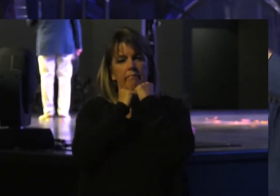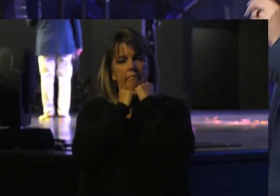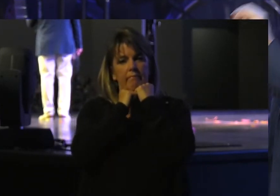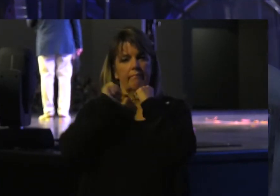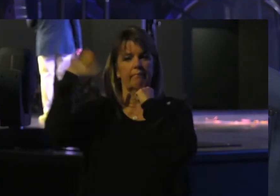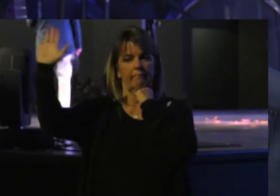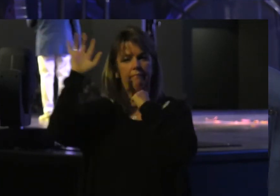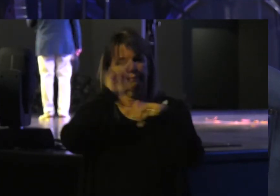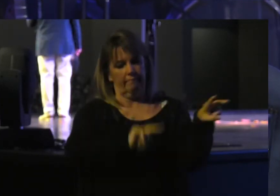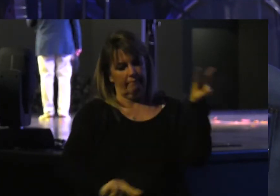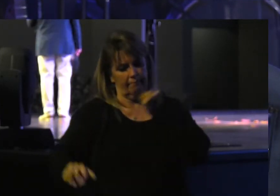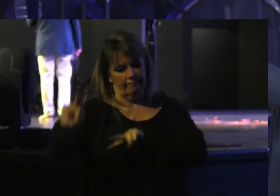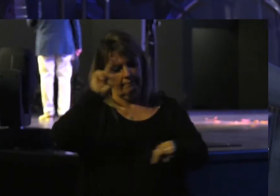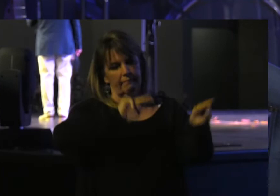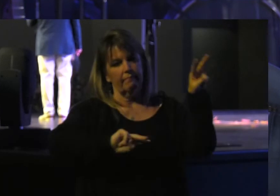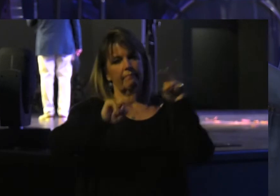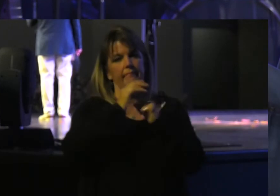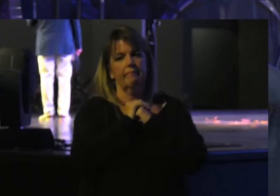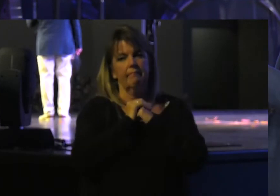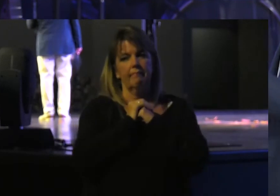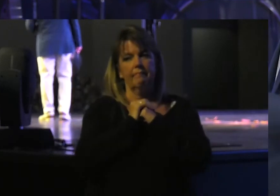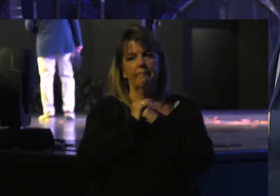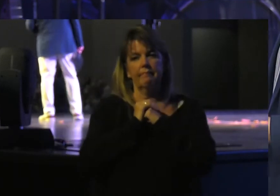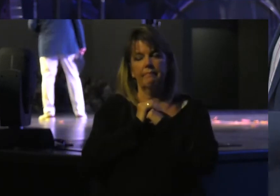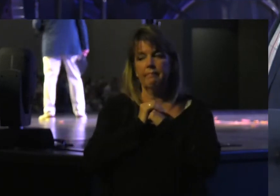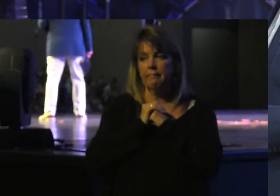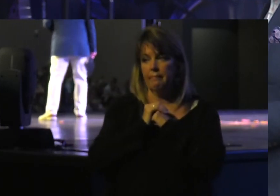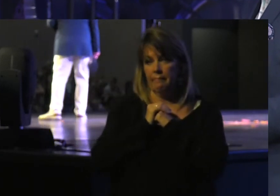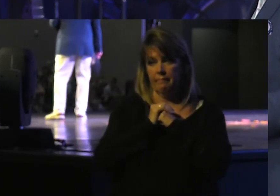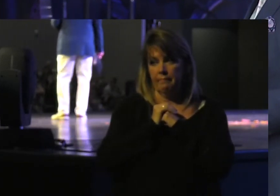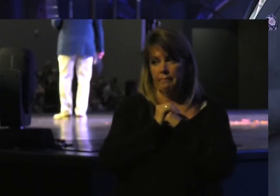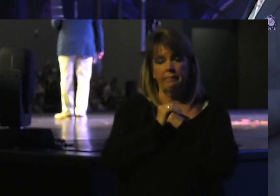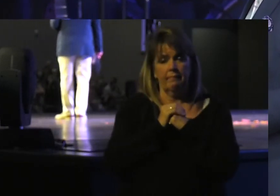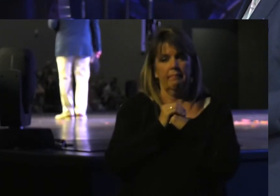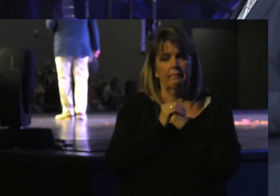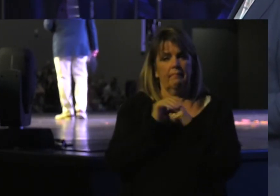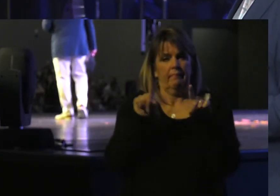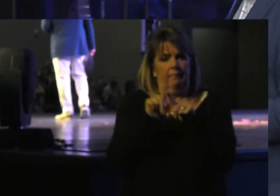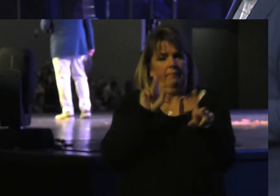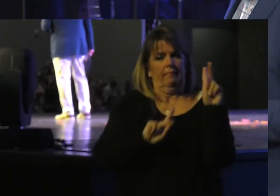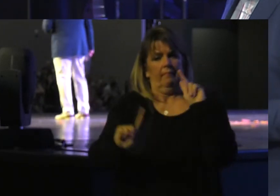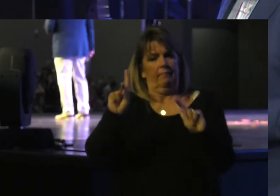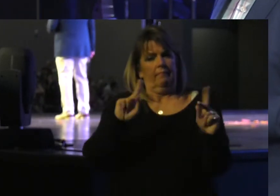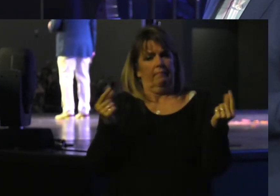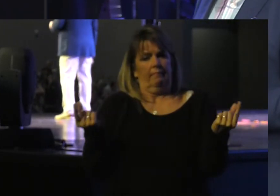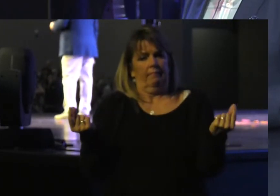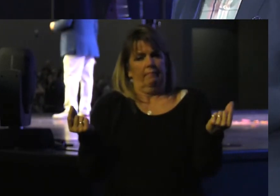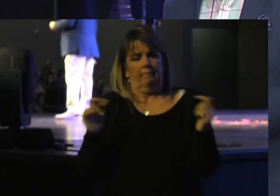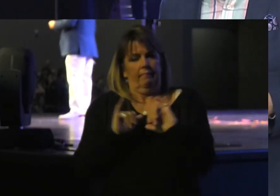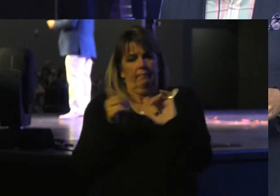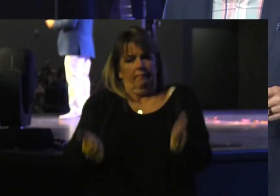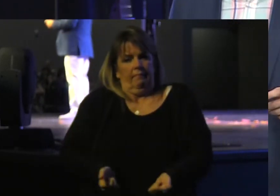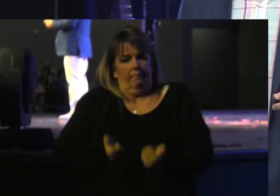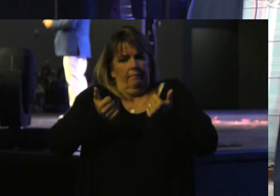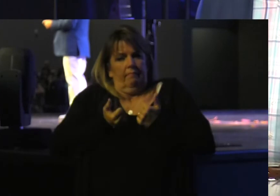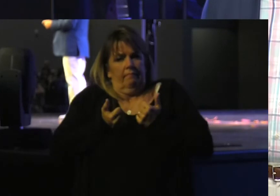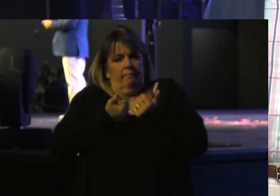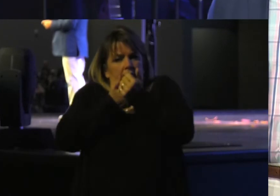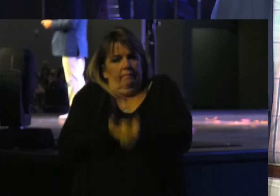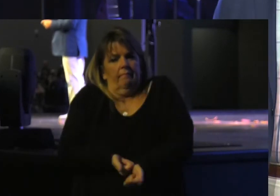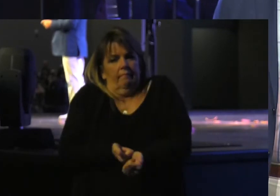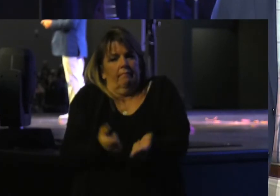In his Sight What do we Do as a People How do we Live out This passage